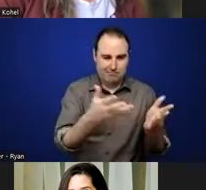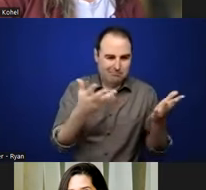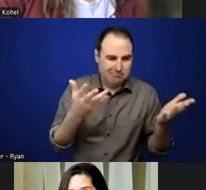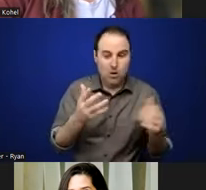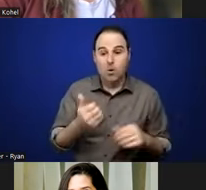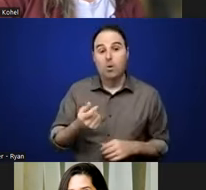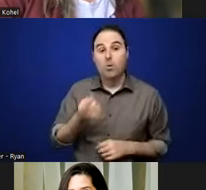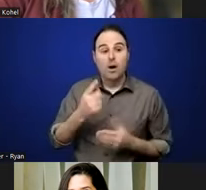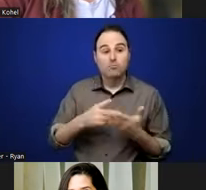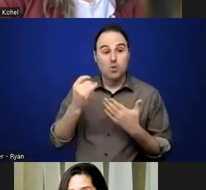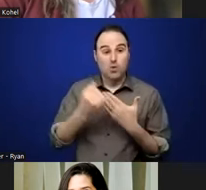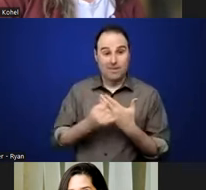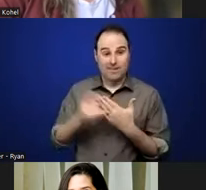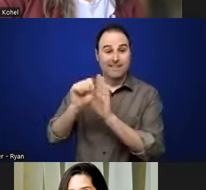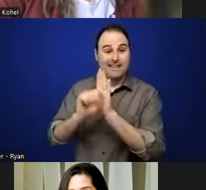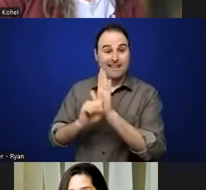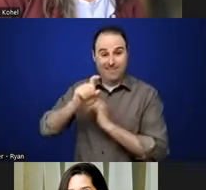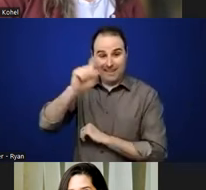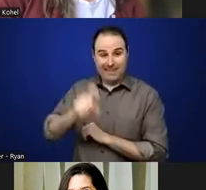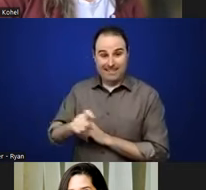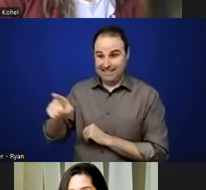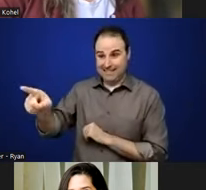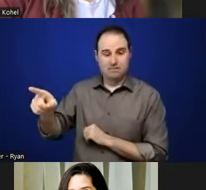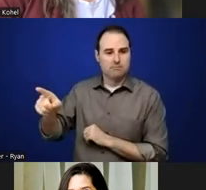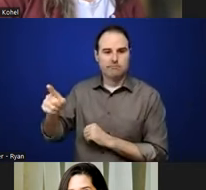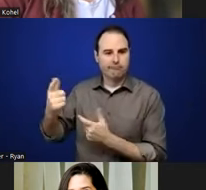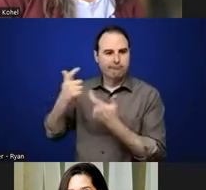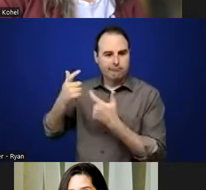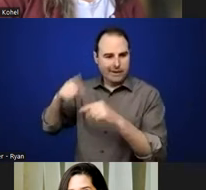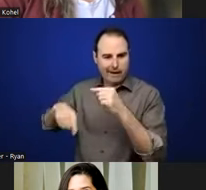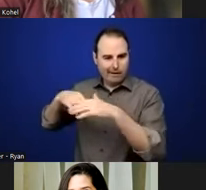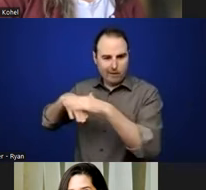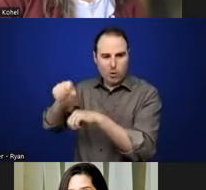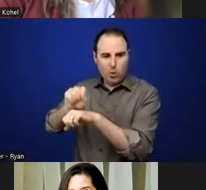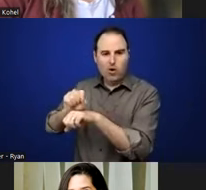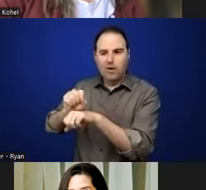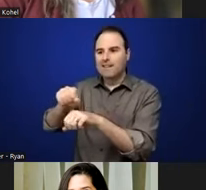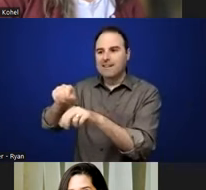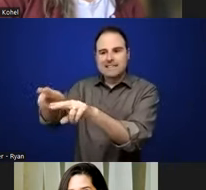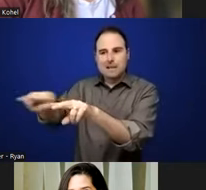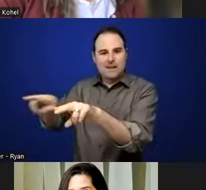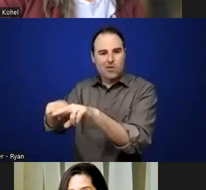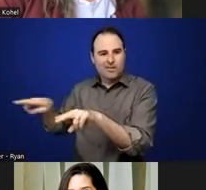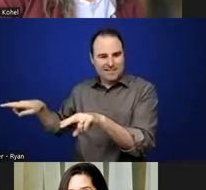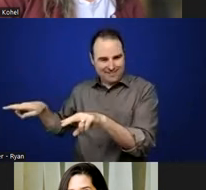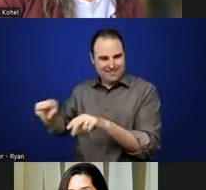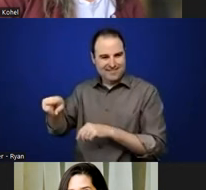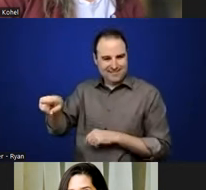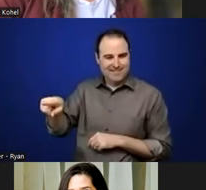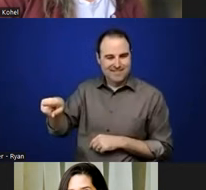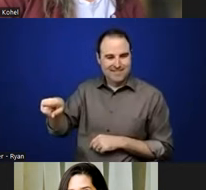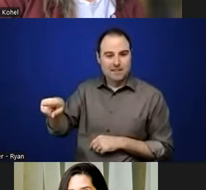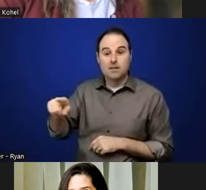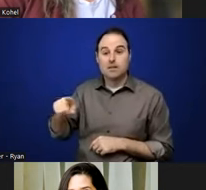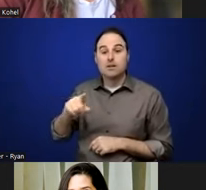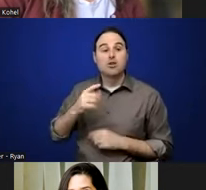I was denied access by the state of Texas to work inside of a cemetery, where individuals who die within the Texas prison system,